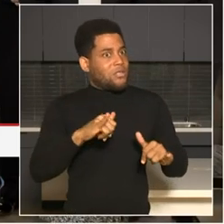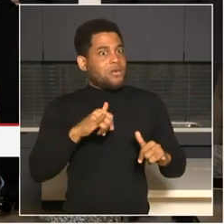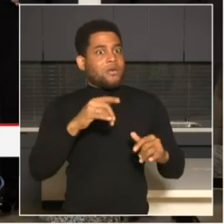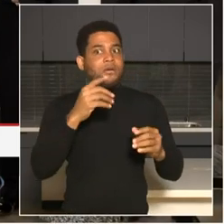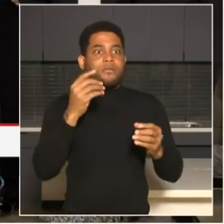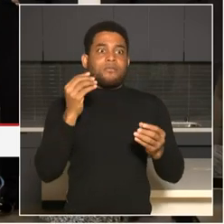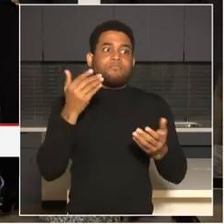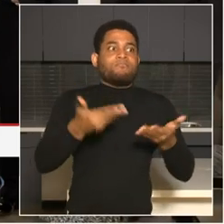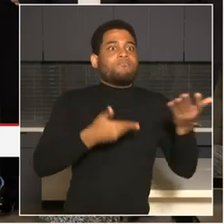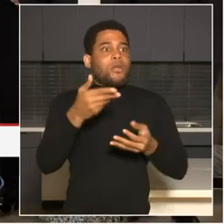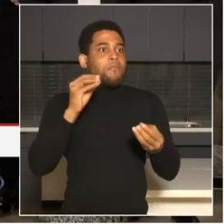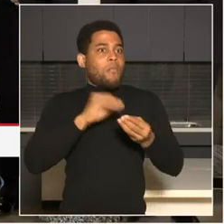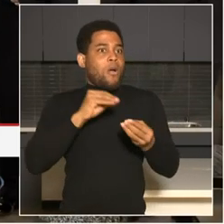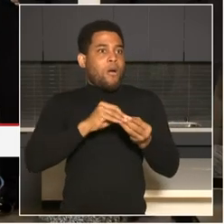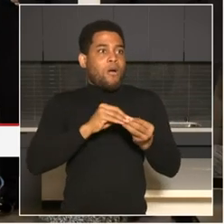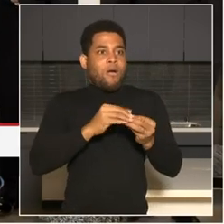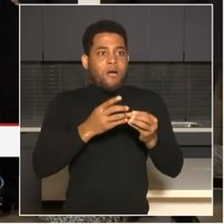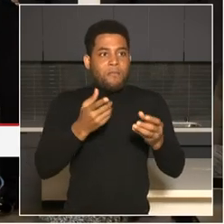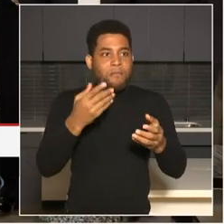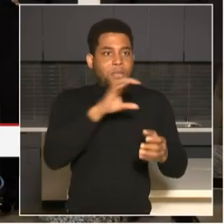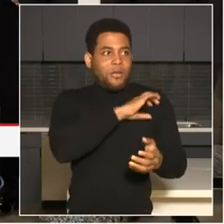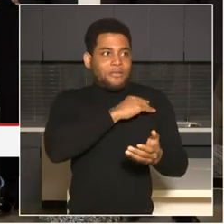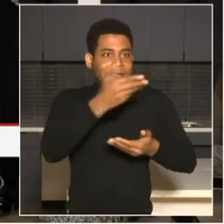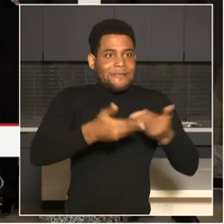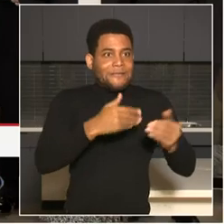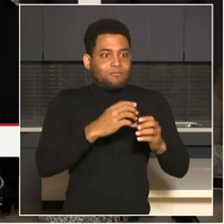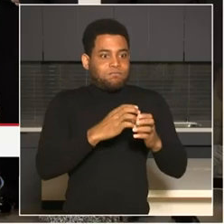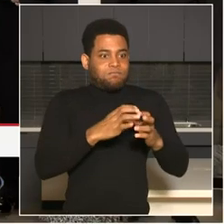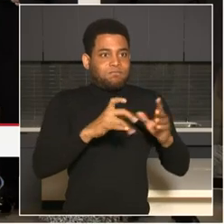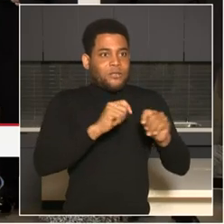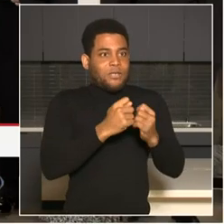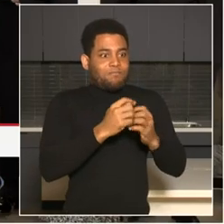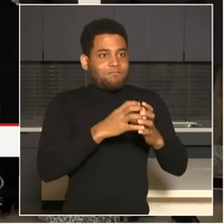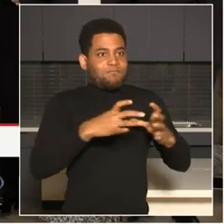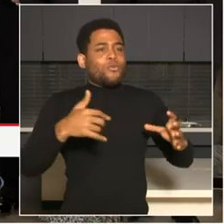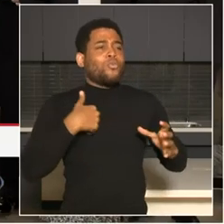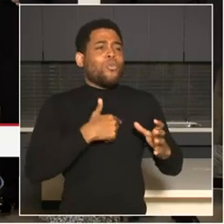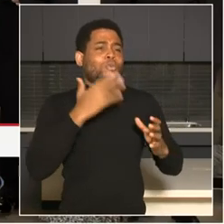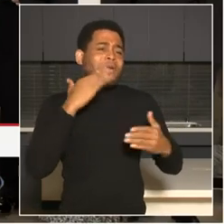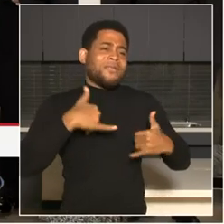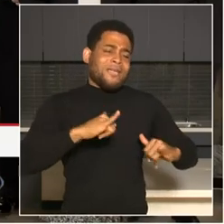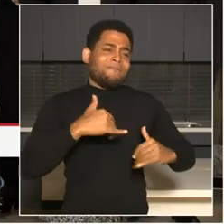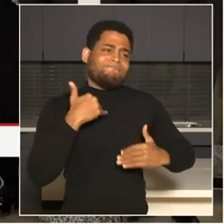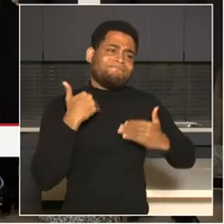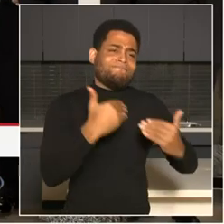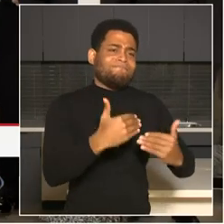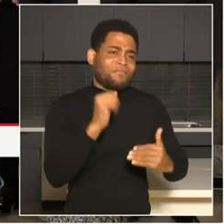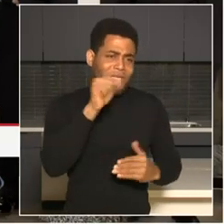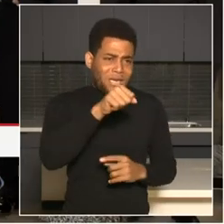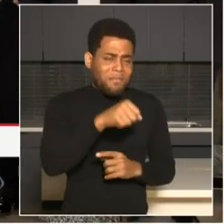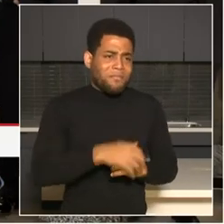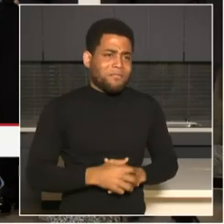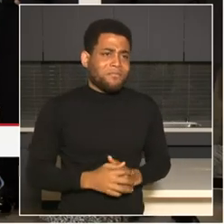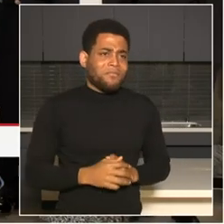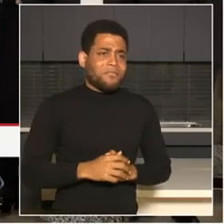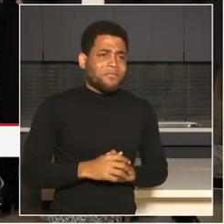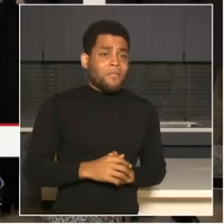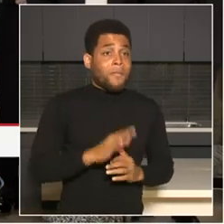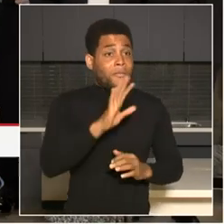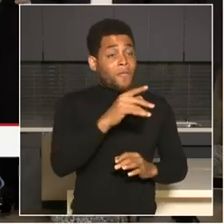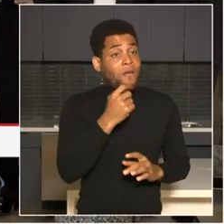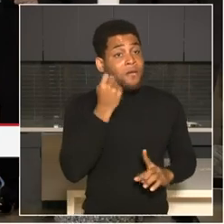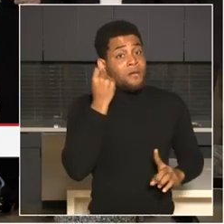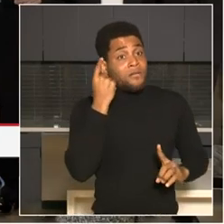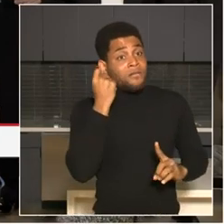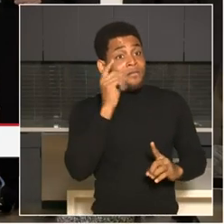that effort. I will add that, um, we are not taking personnel off of the street. Um, and I, I know there was a question yesterday.